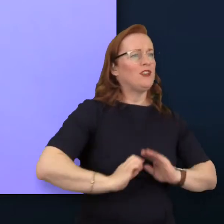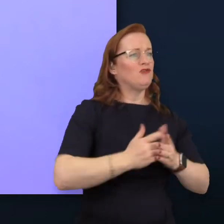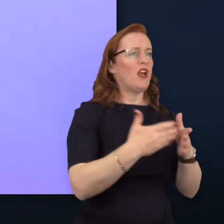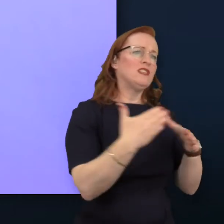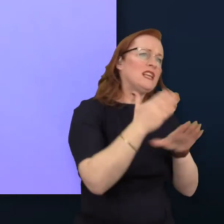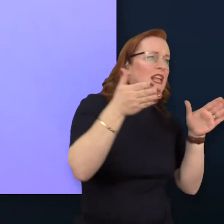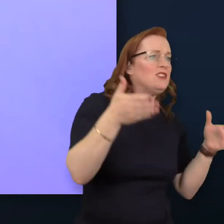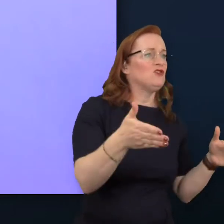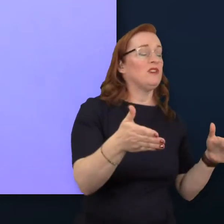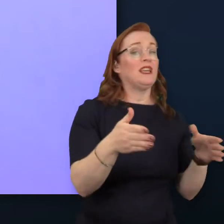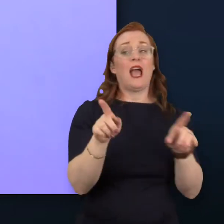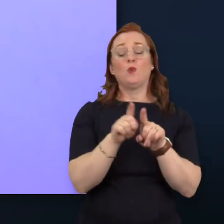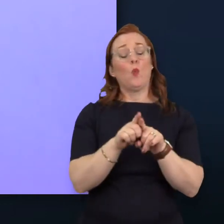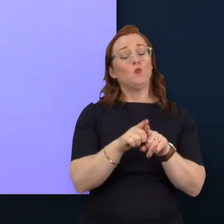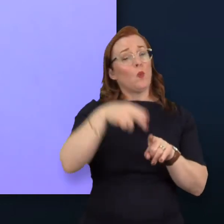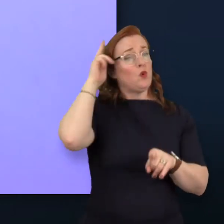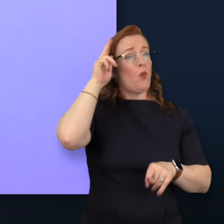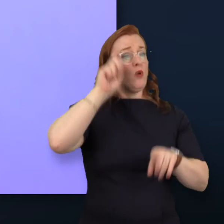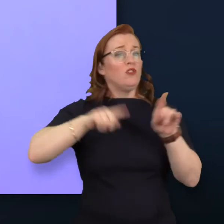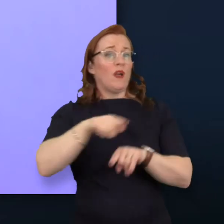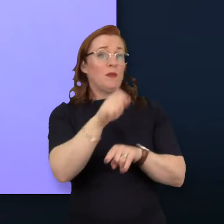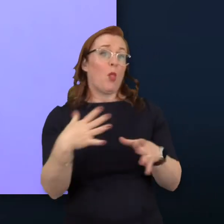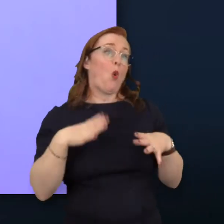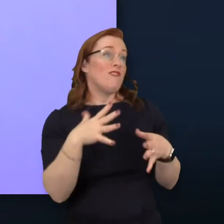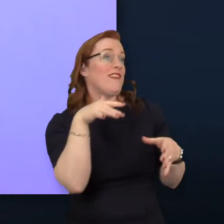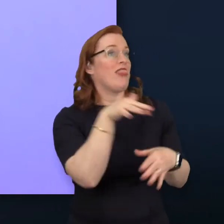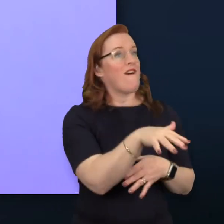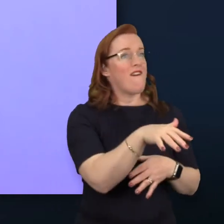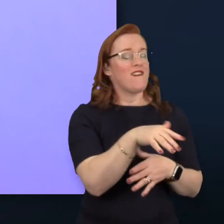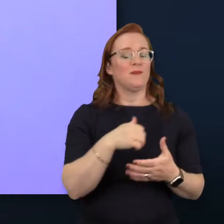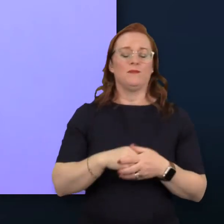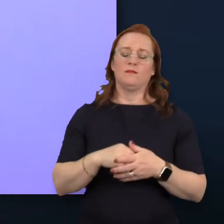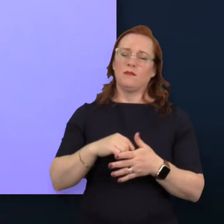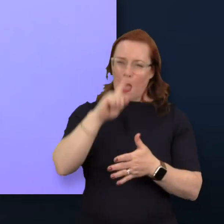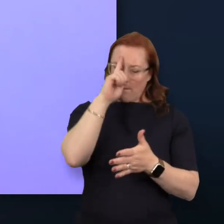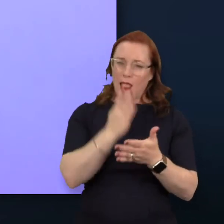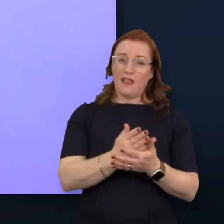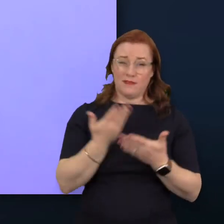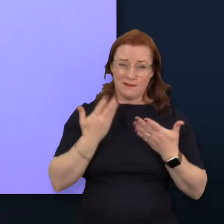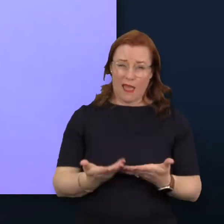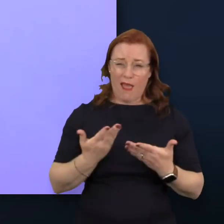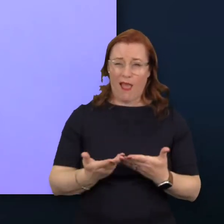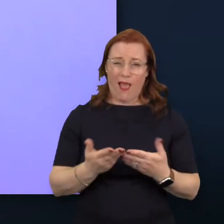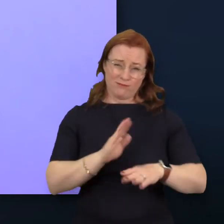industry and the neurodiverse colleagues within it. And I believe the time is right to think different,